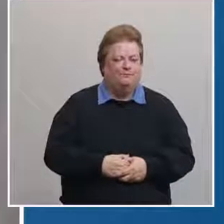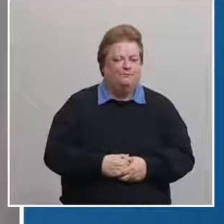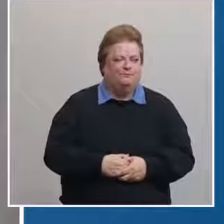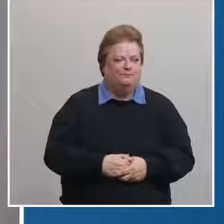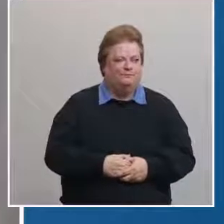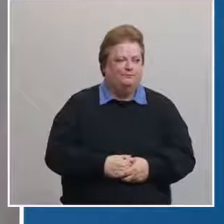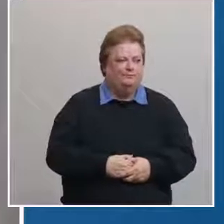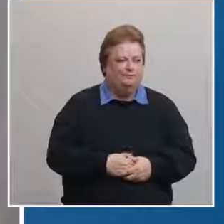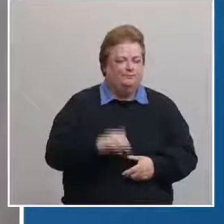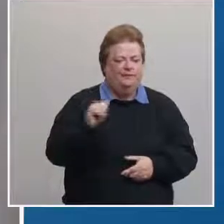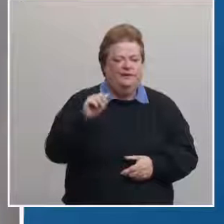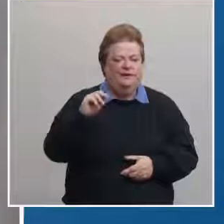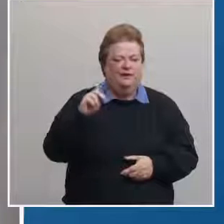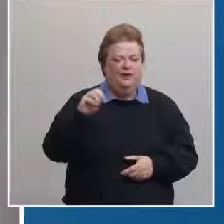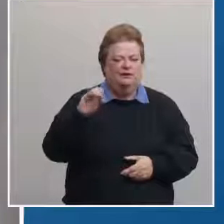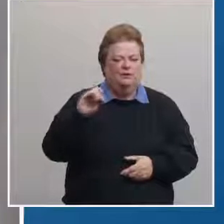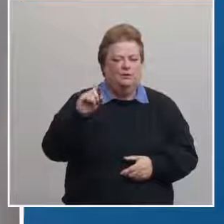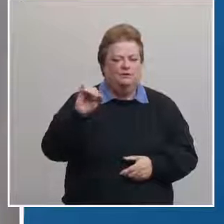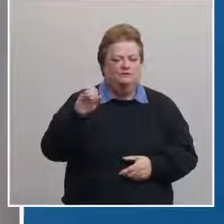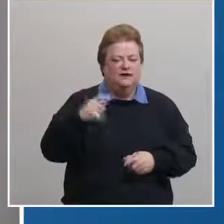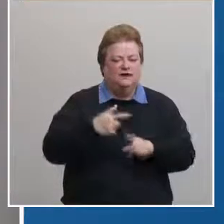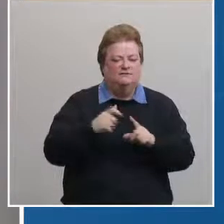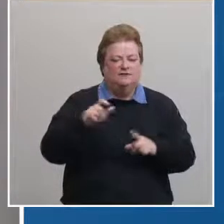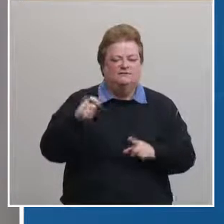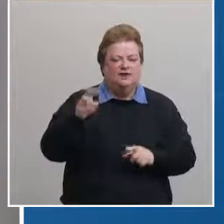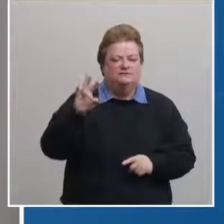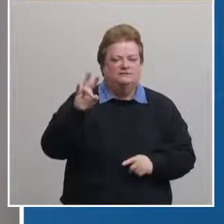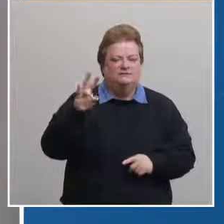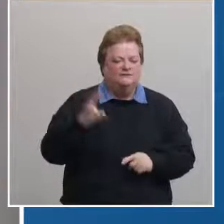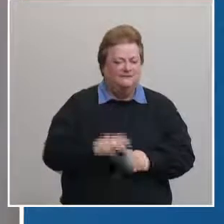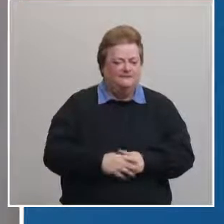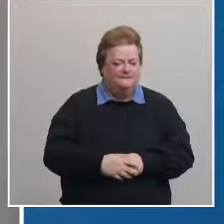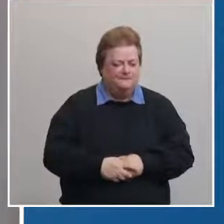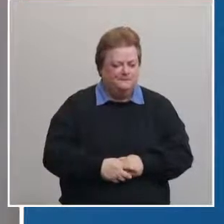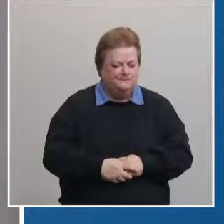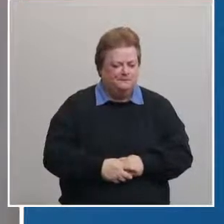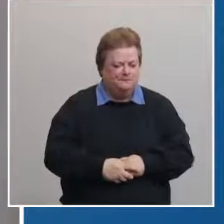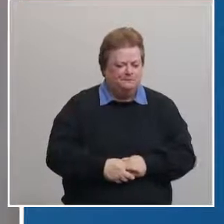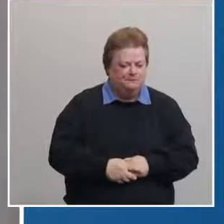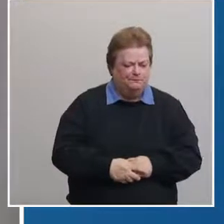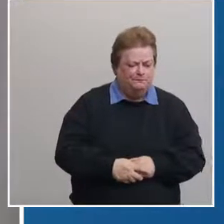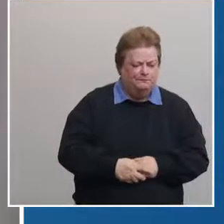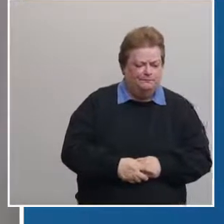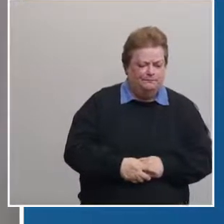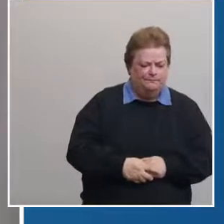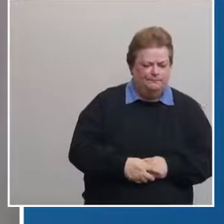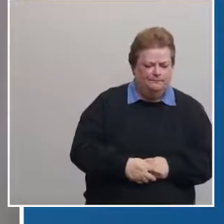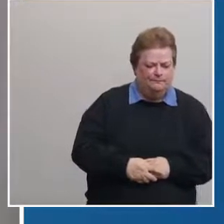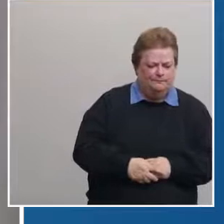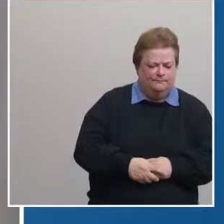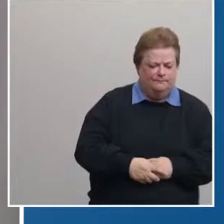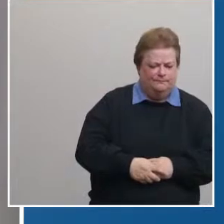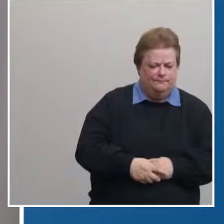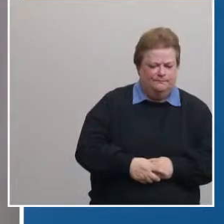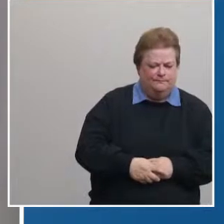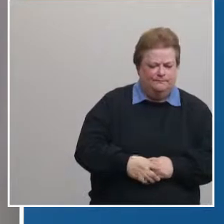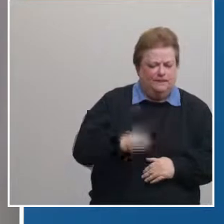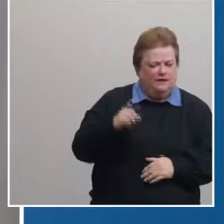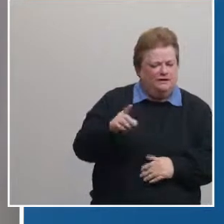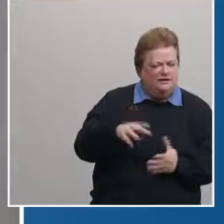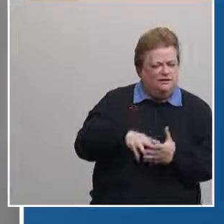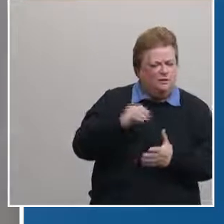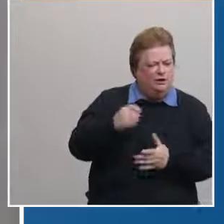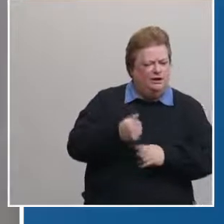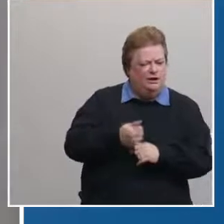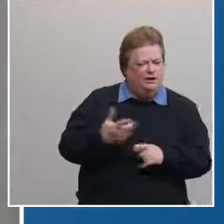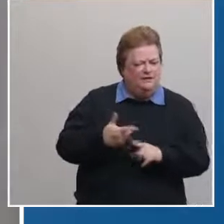pat this is andrew ozaki from channel 7 news i was just wondering what did you learn anything anything from the pinnacle bank